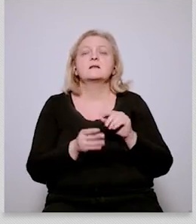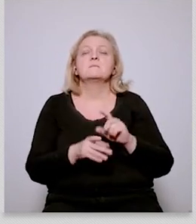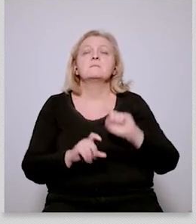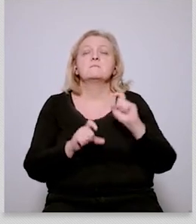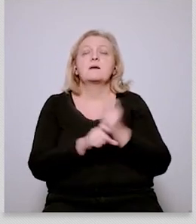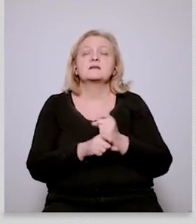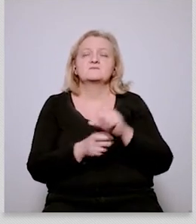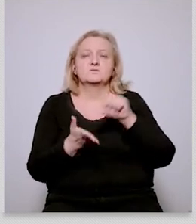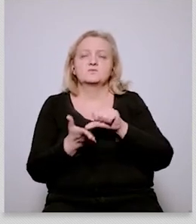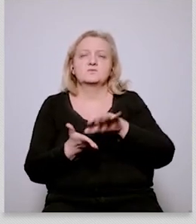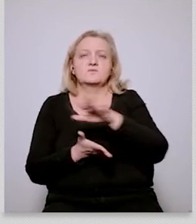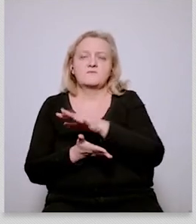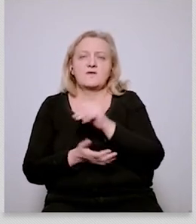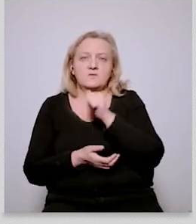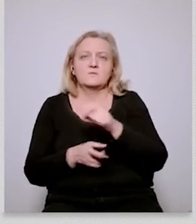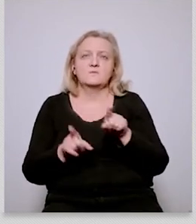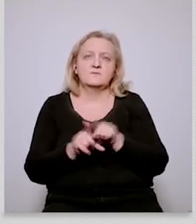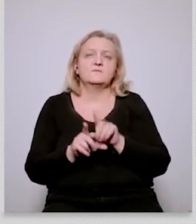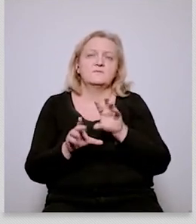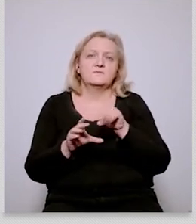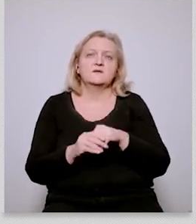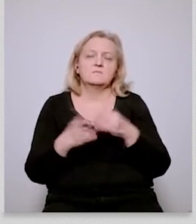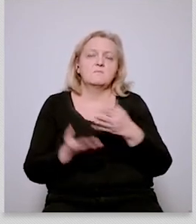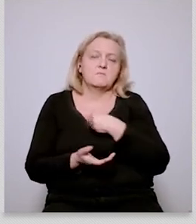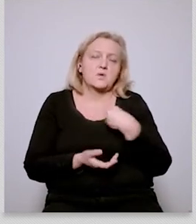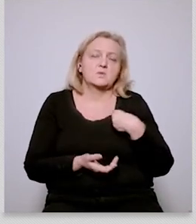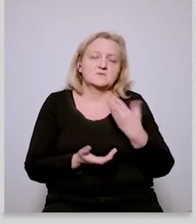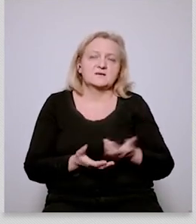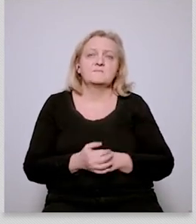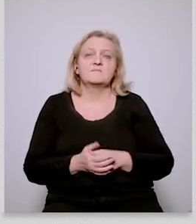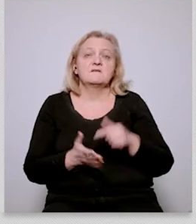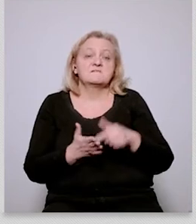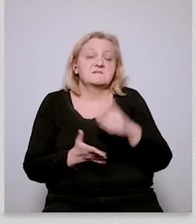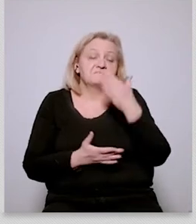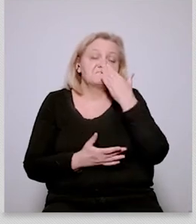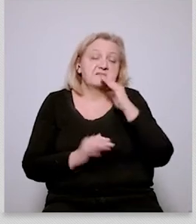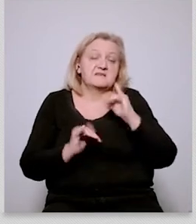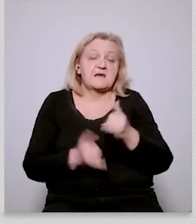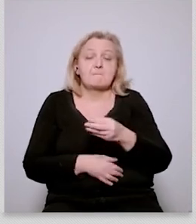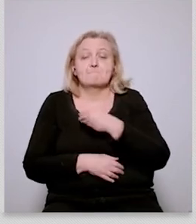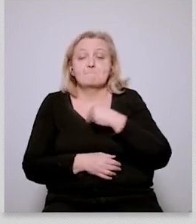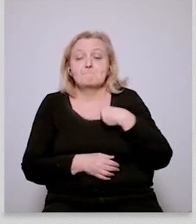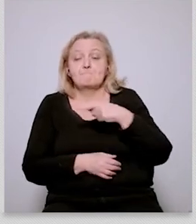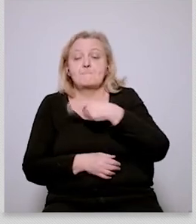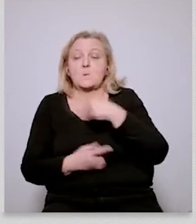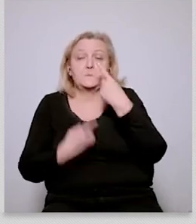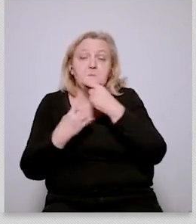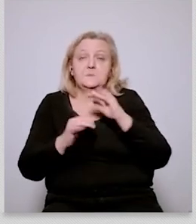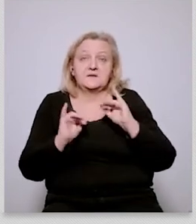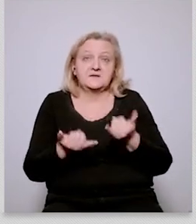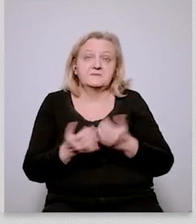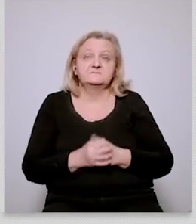is an is an open question um it's that that presidency also coincides with a major presidential